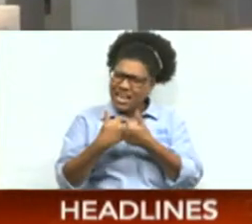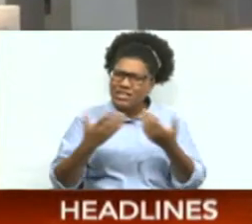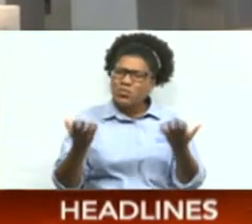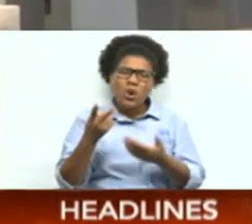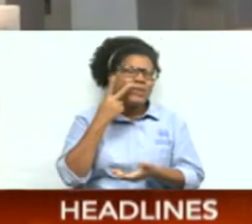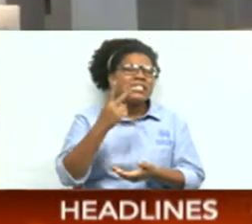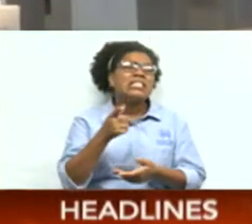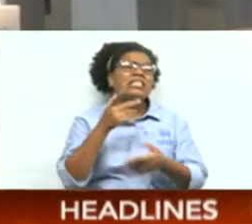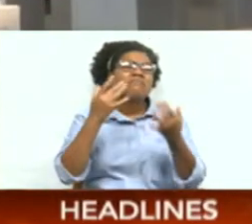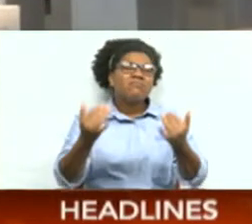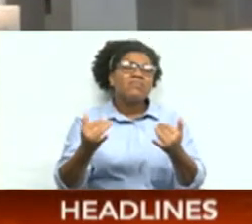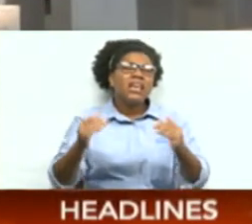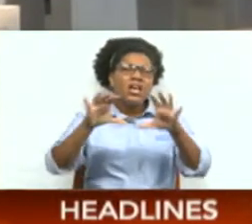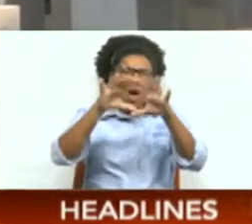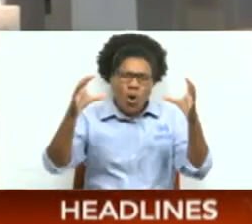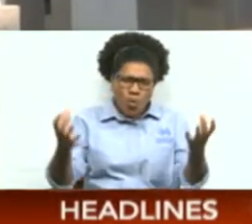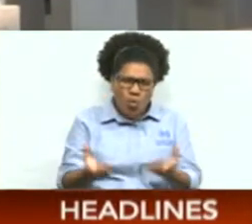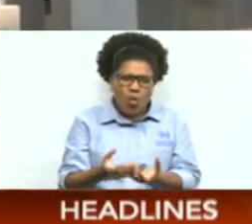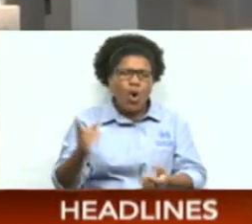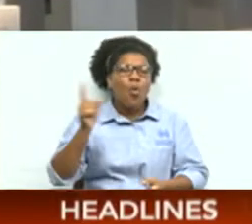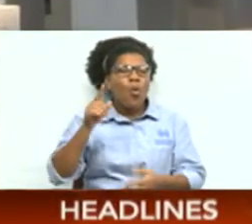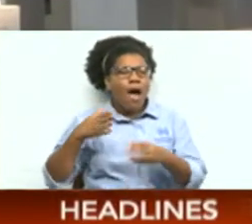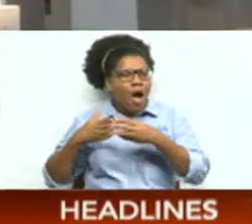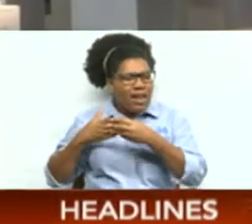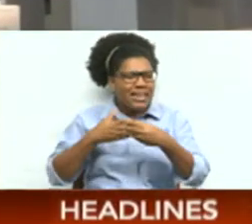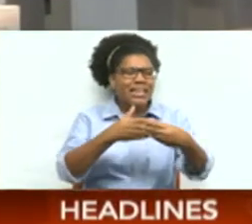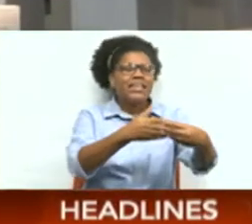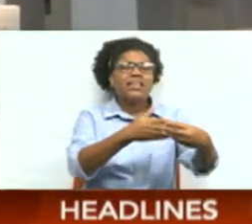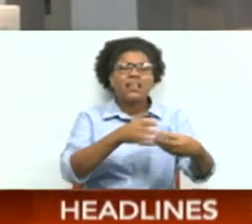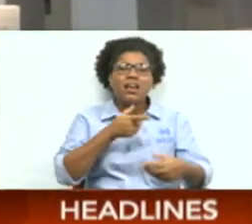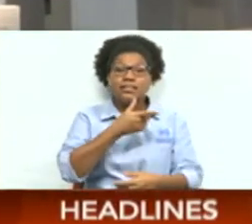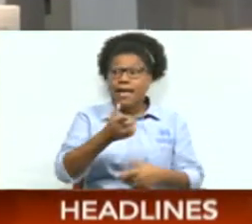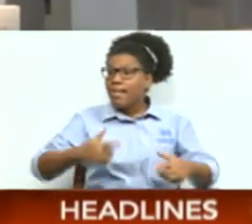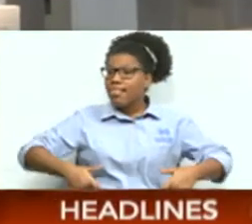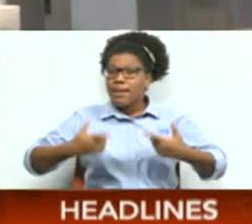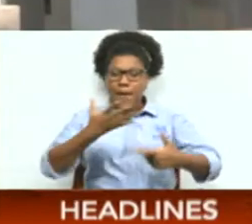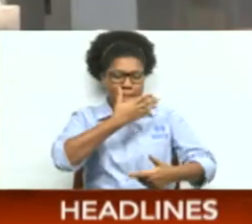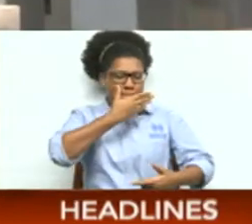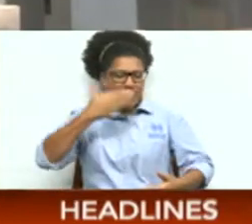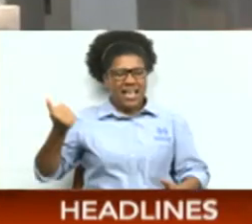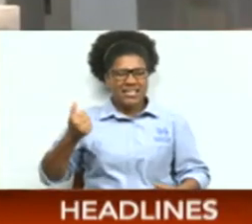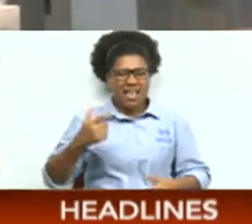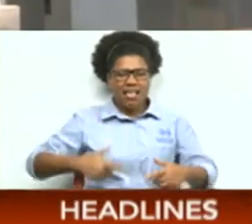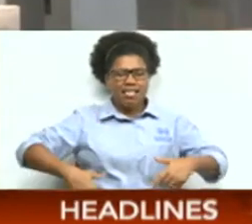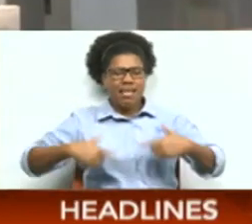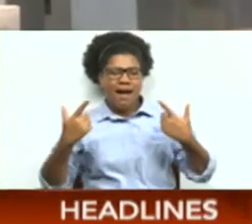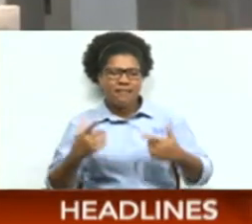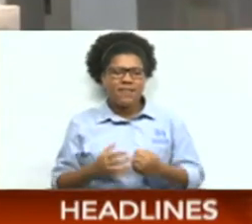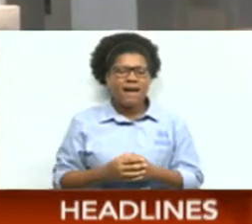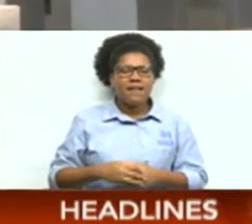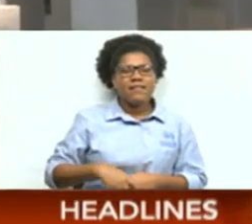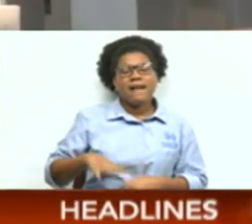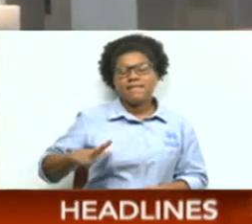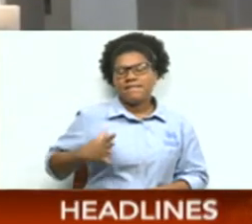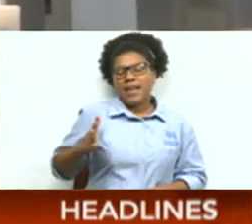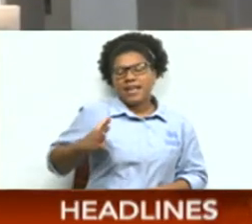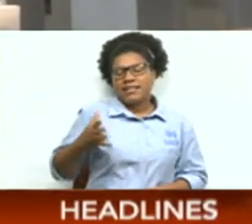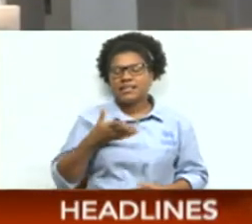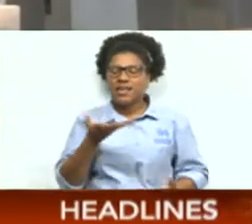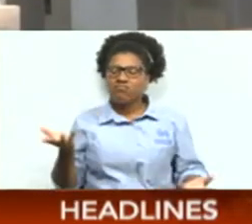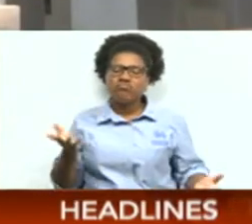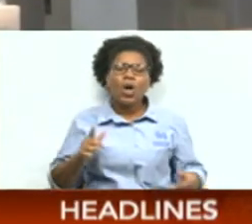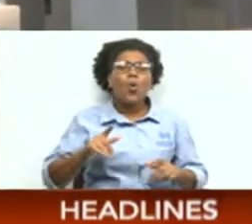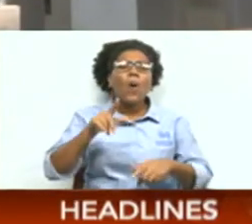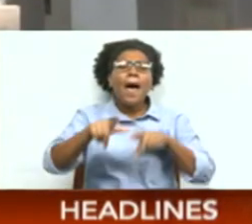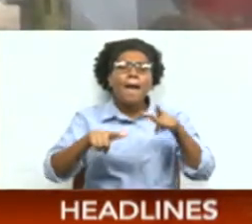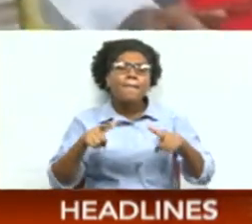world, where our rulers, our leaders, live in the best conditions, while their people live in